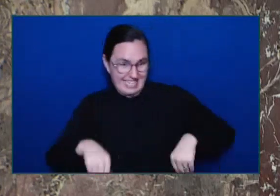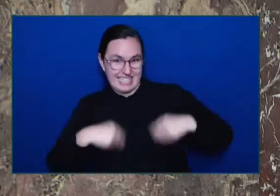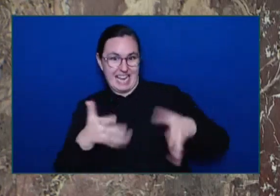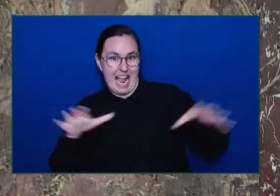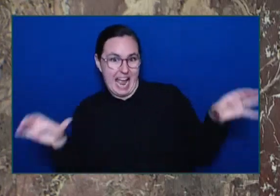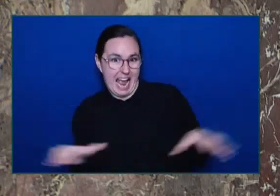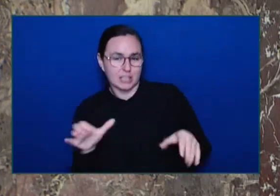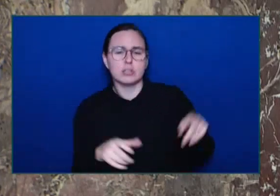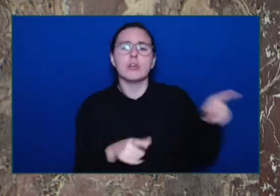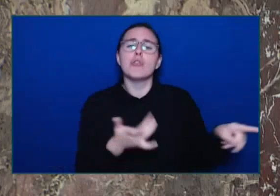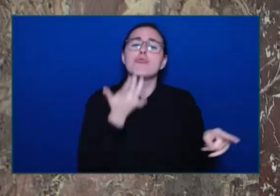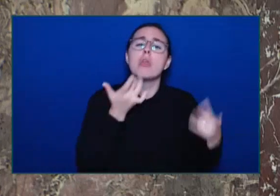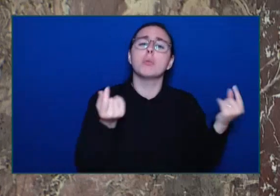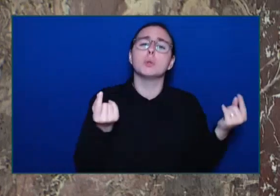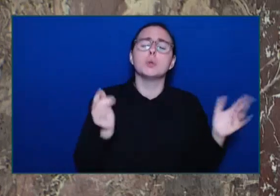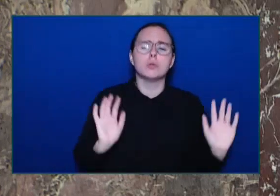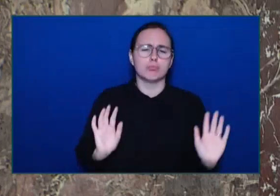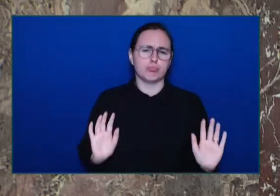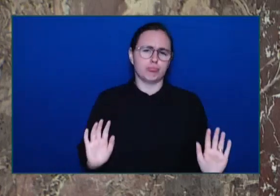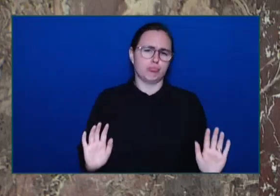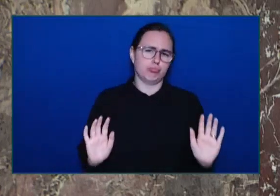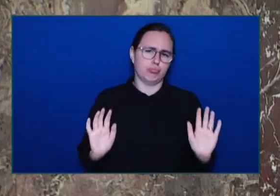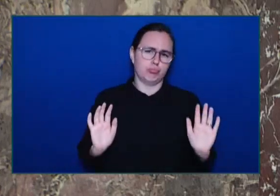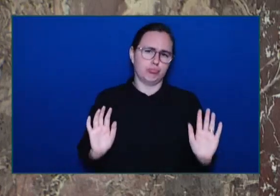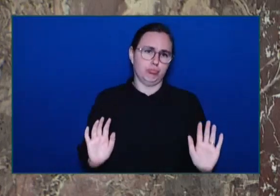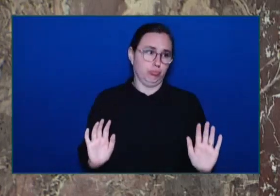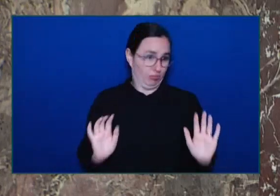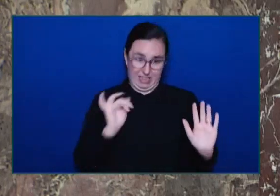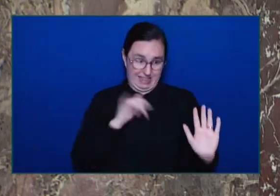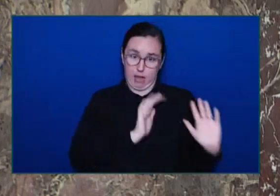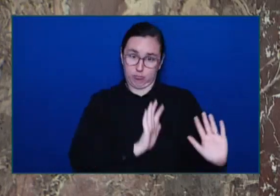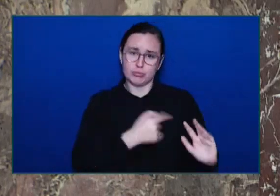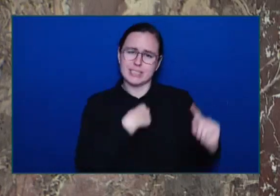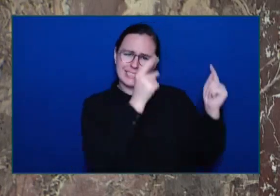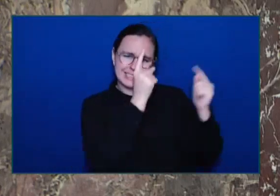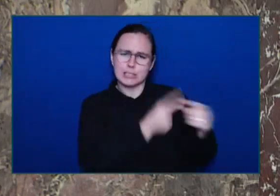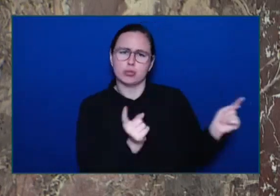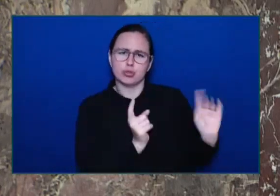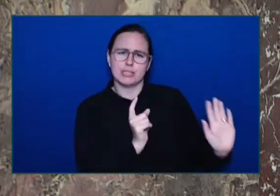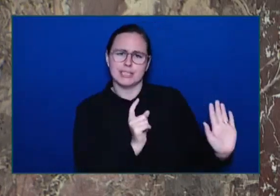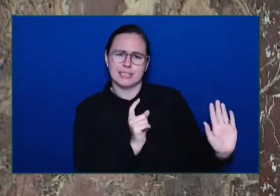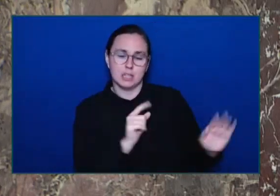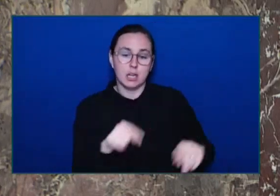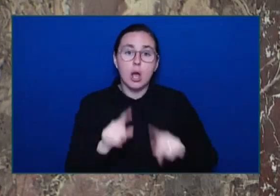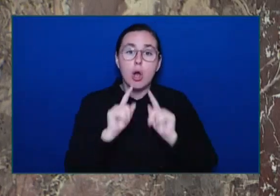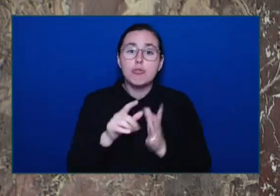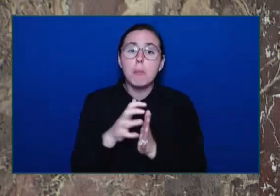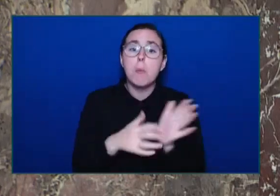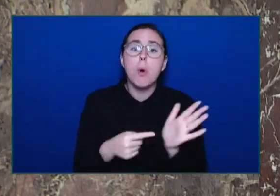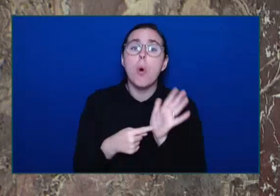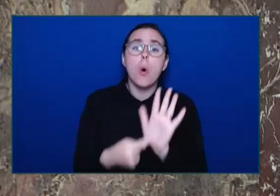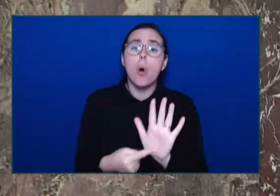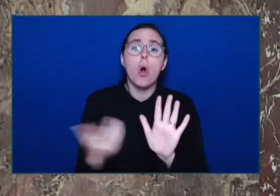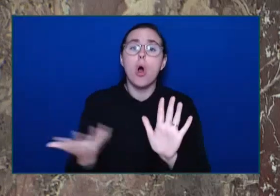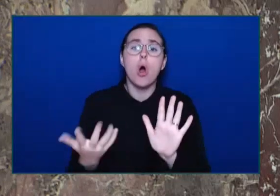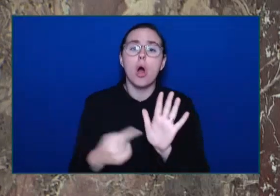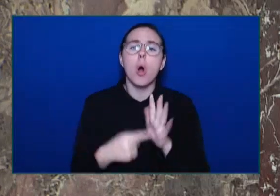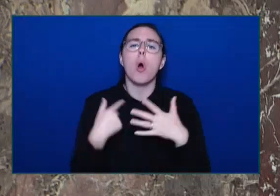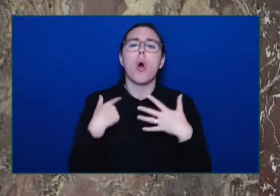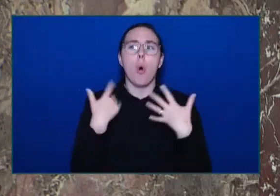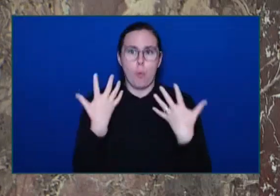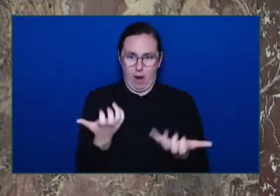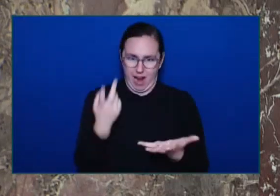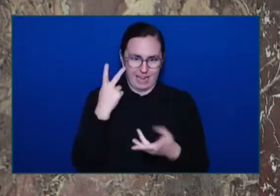This report today Is around ensuring As best we can Public confidence That we are A. Taking action To protect tax